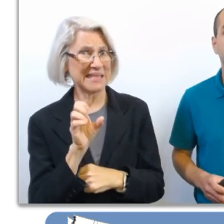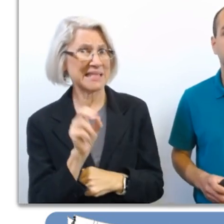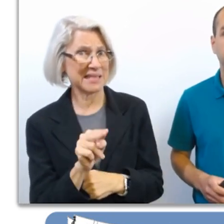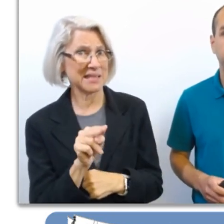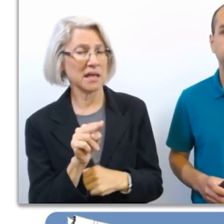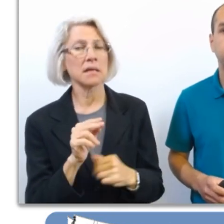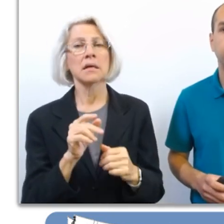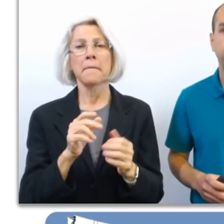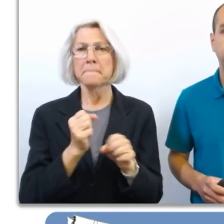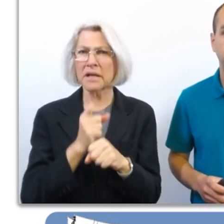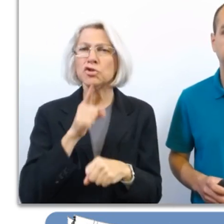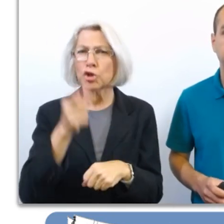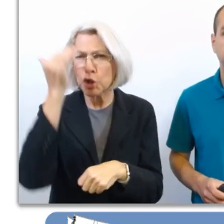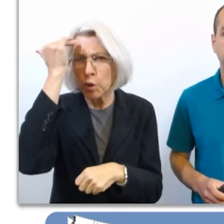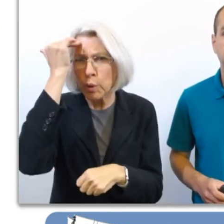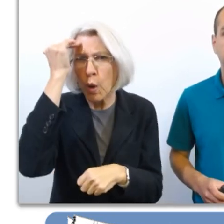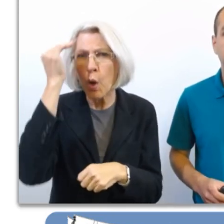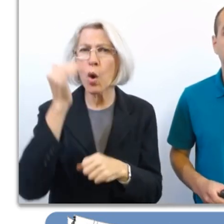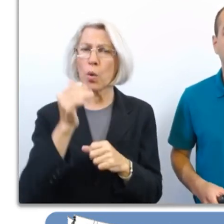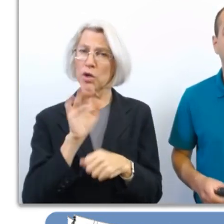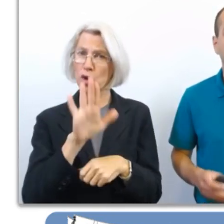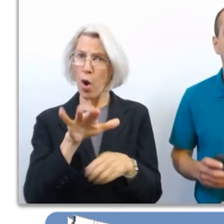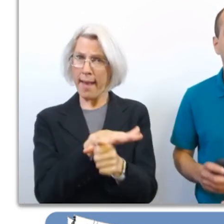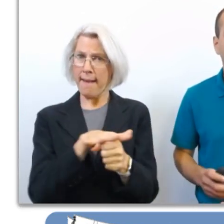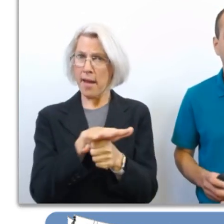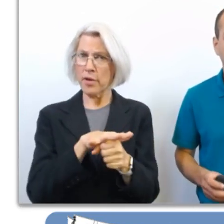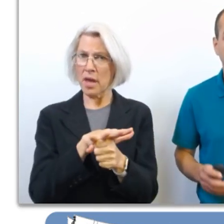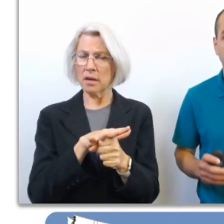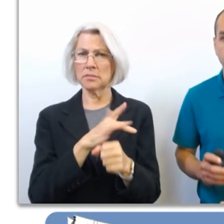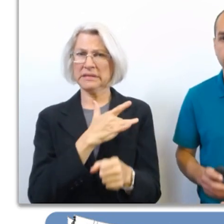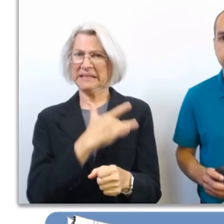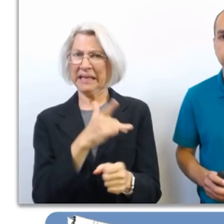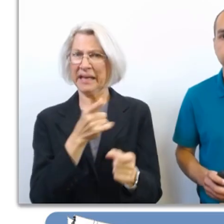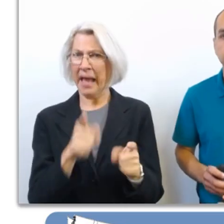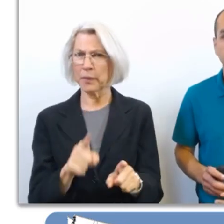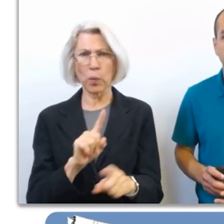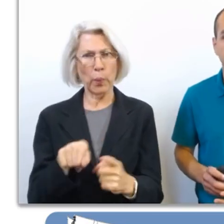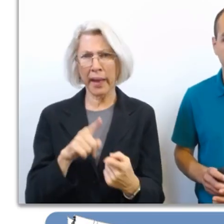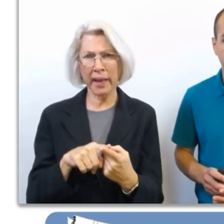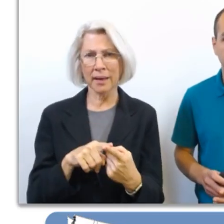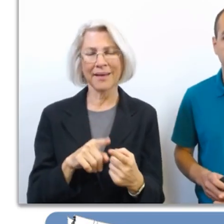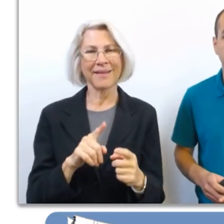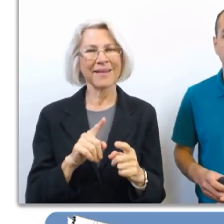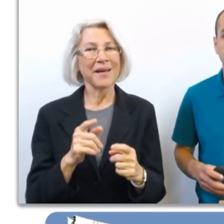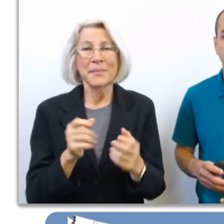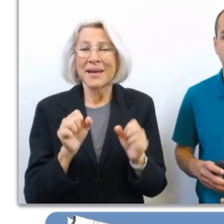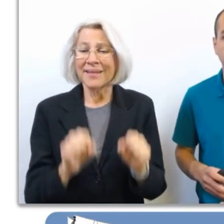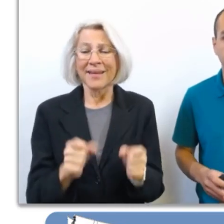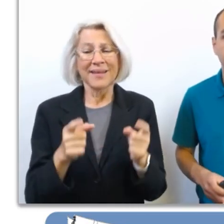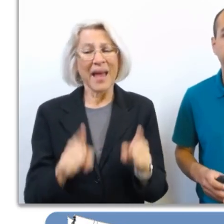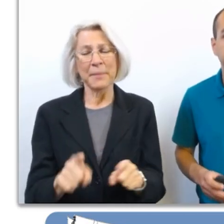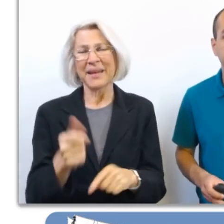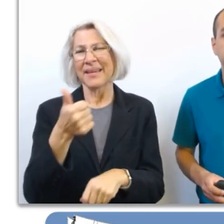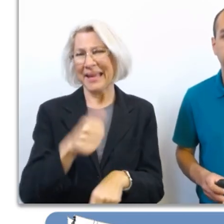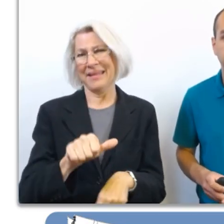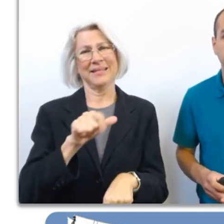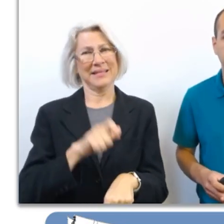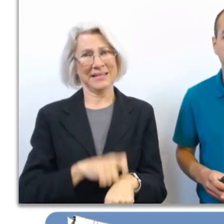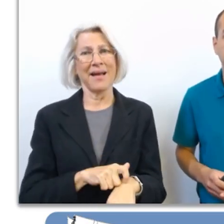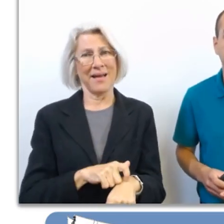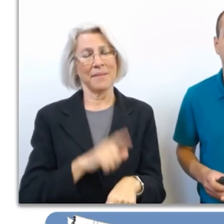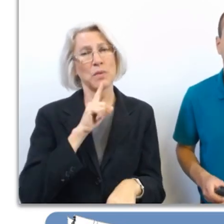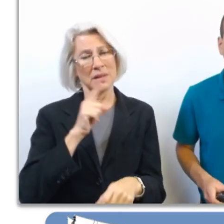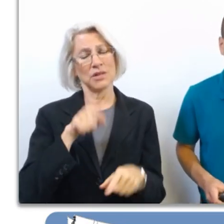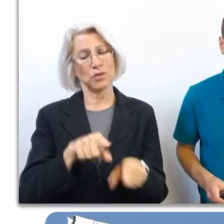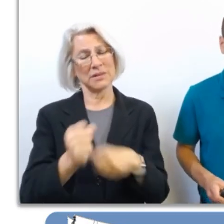are most likely to affect your region. But remember that the right type of weather system can produce tornadoes at any time of